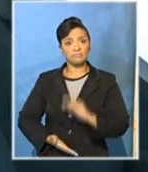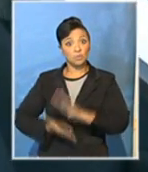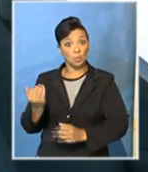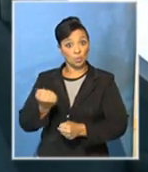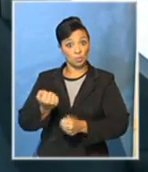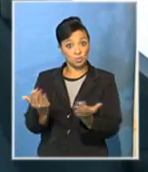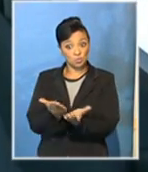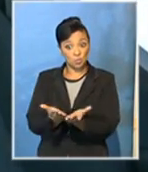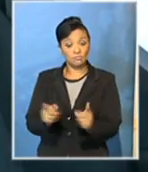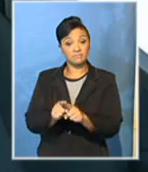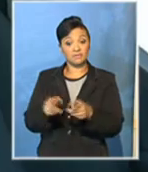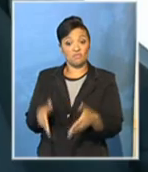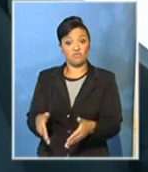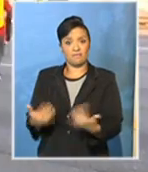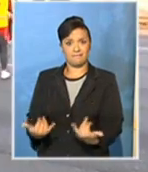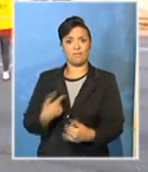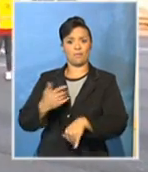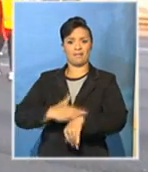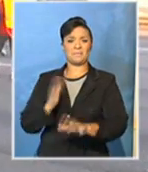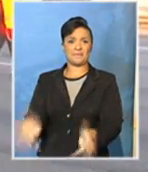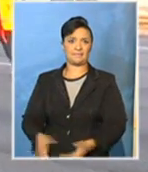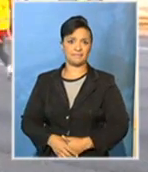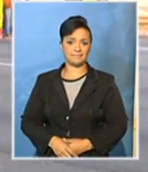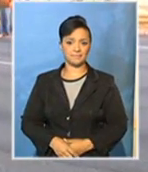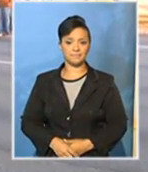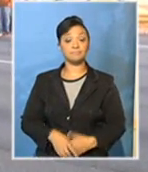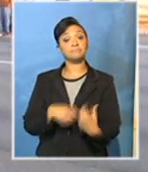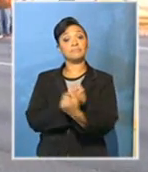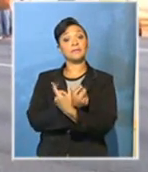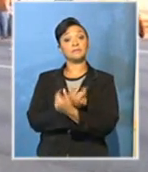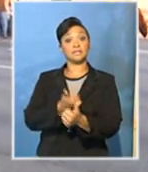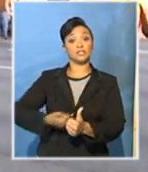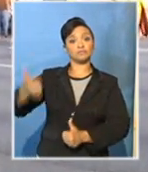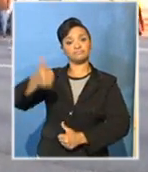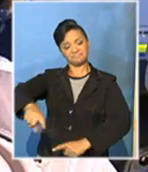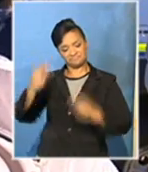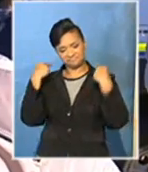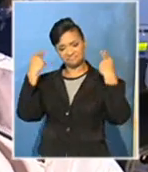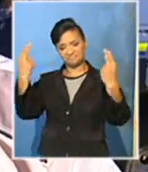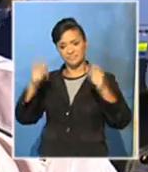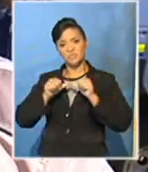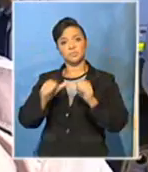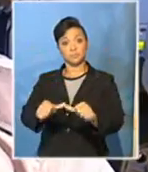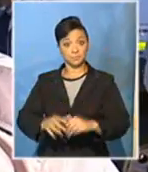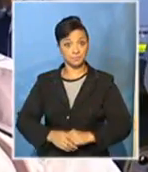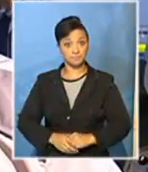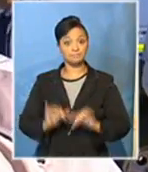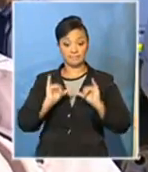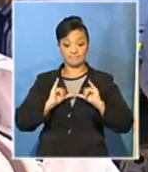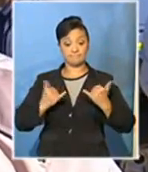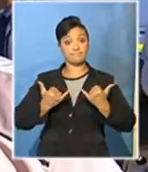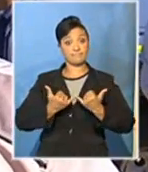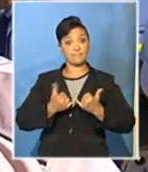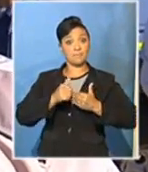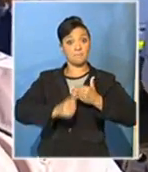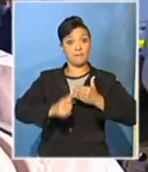funeral. Actually, we're late already. Taxi bosses unrelenting. These companies, they're making a fortune